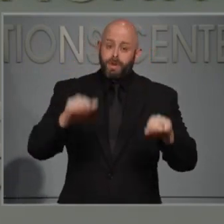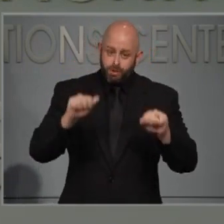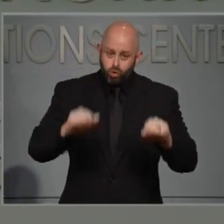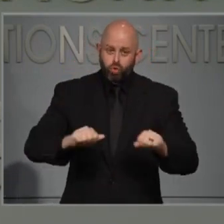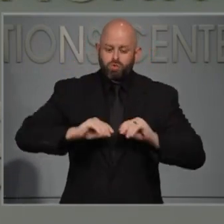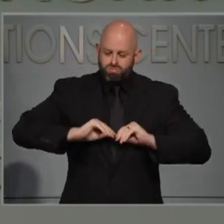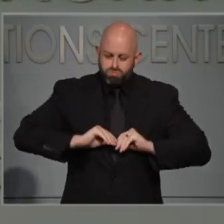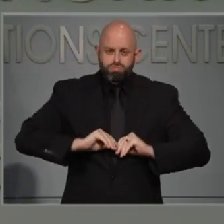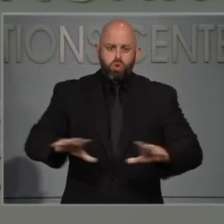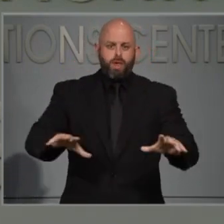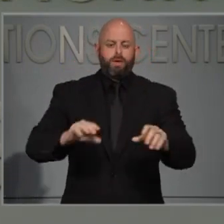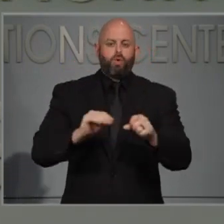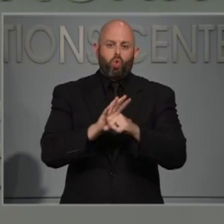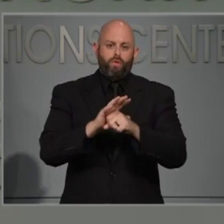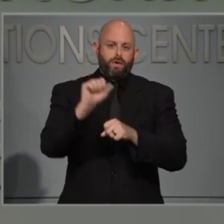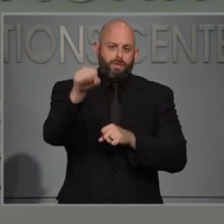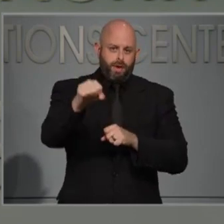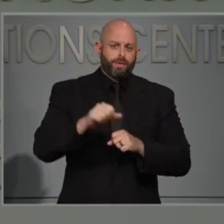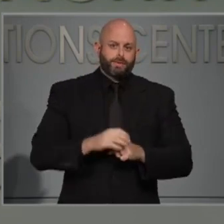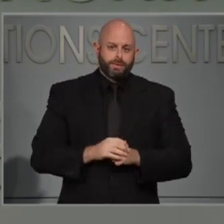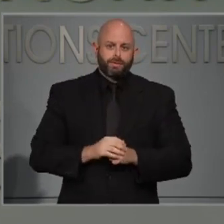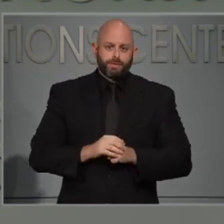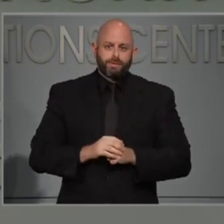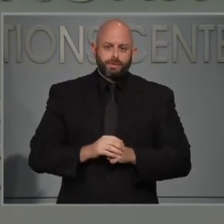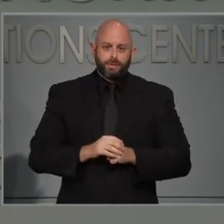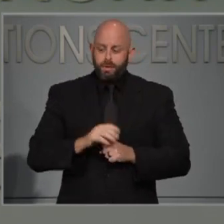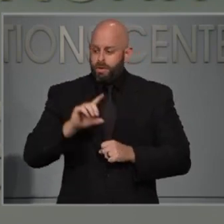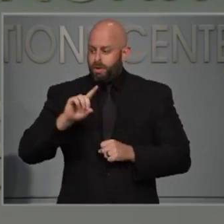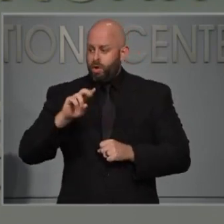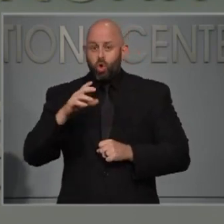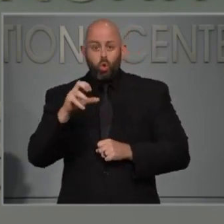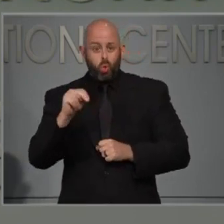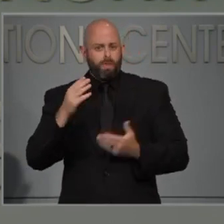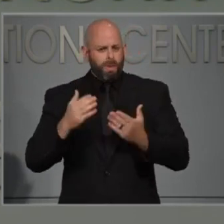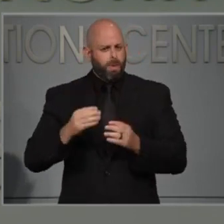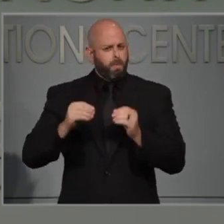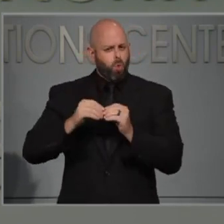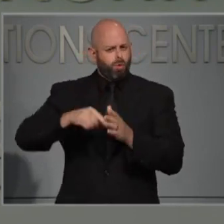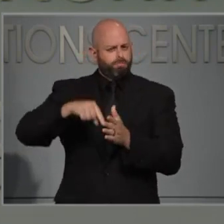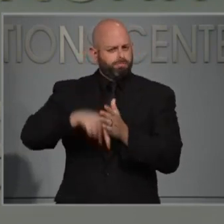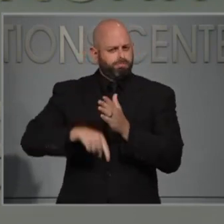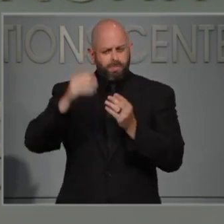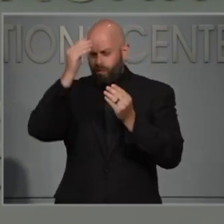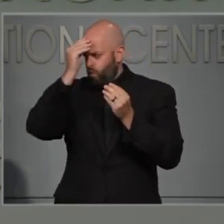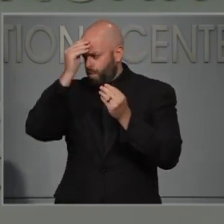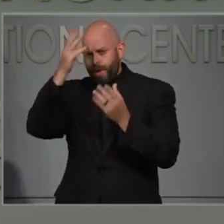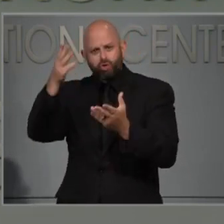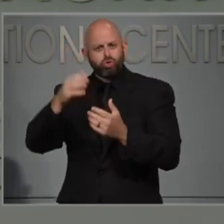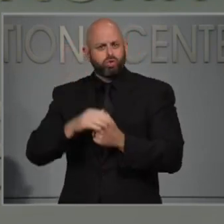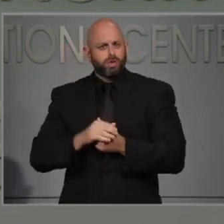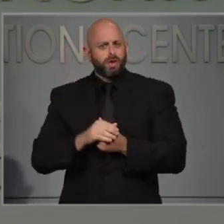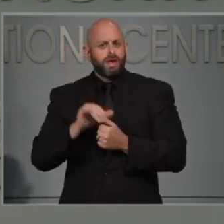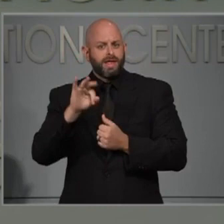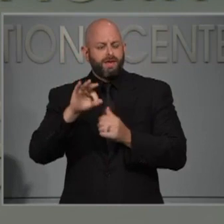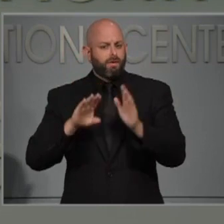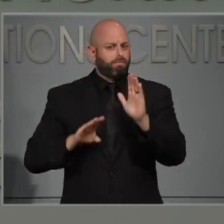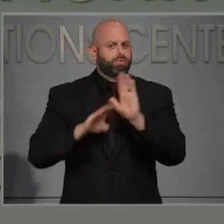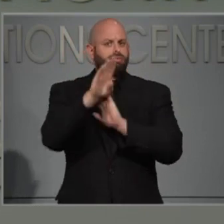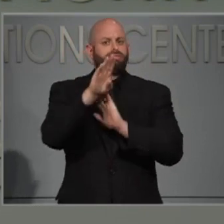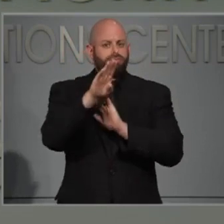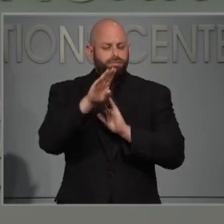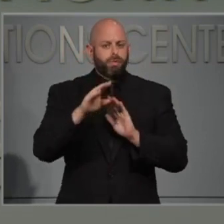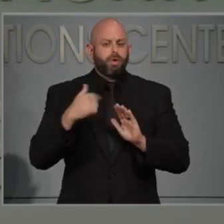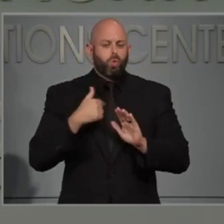spread of COVID-19. Dr. Cohen may have information on whether we have traced any